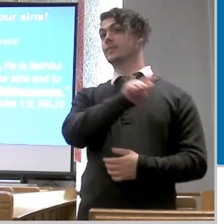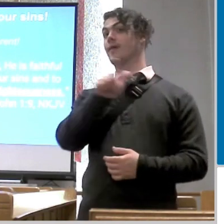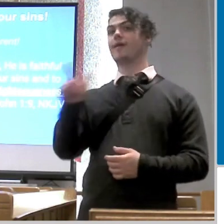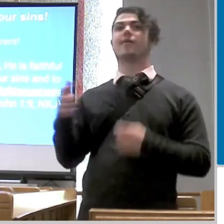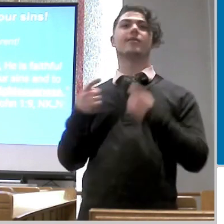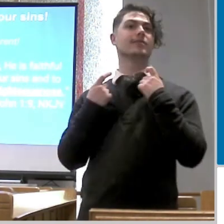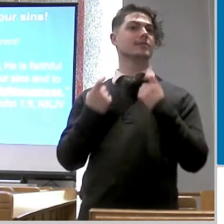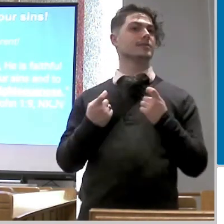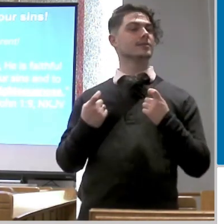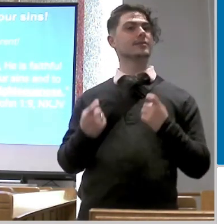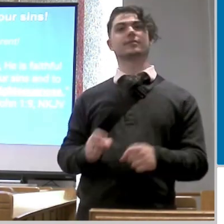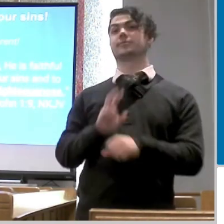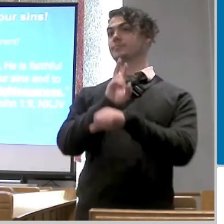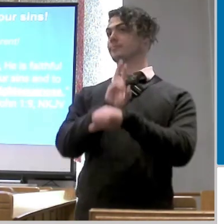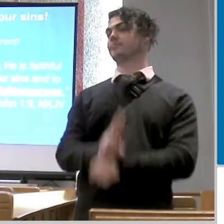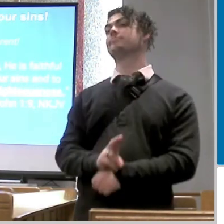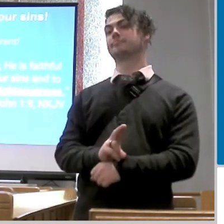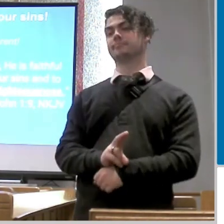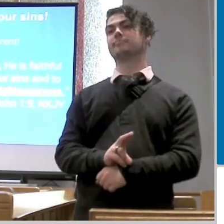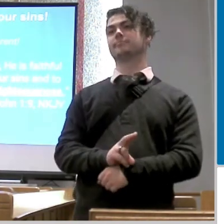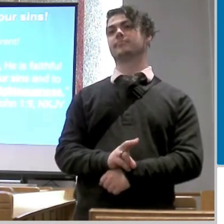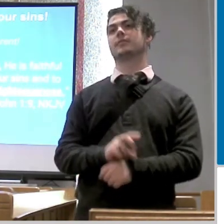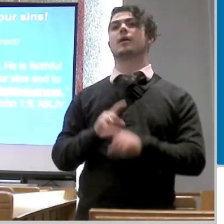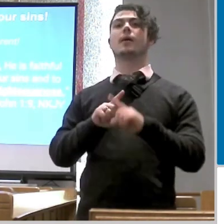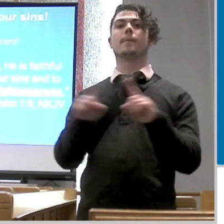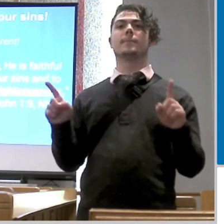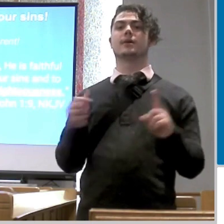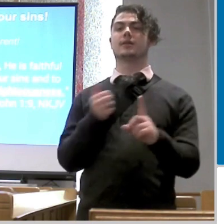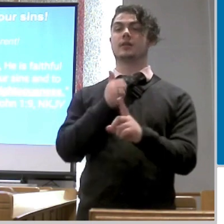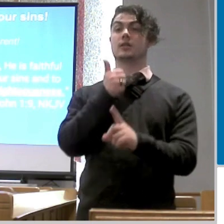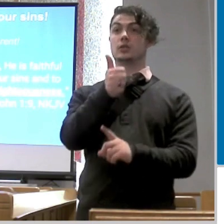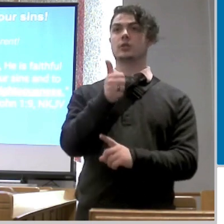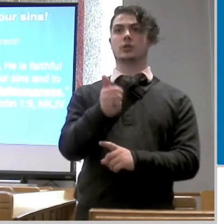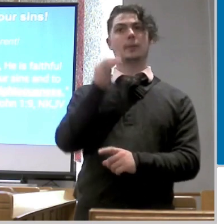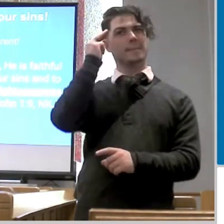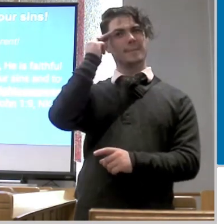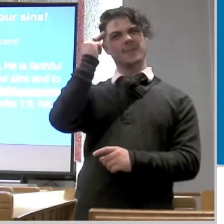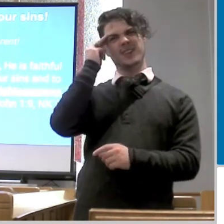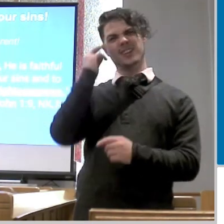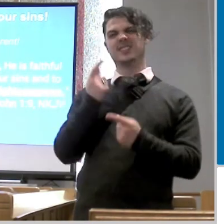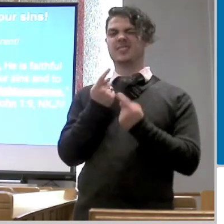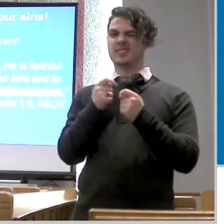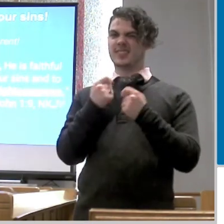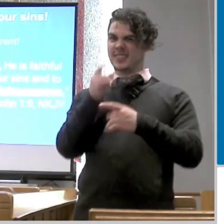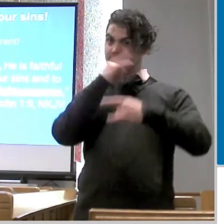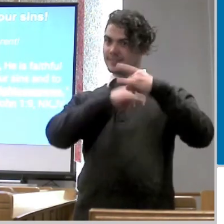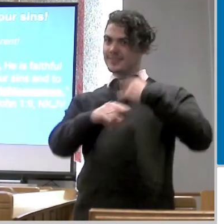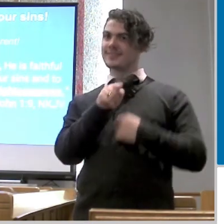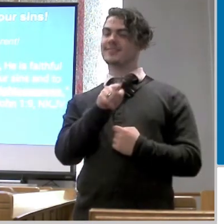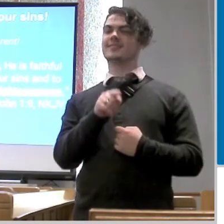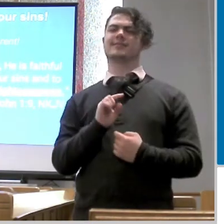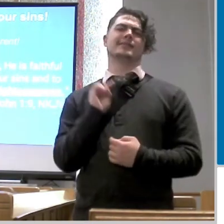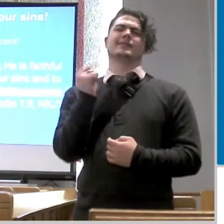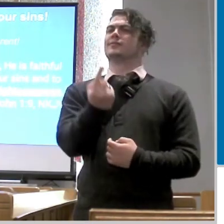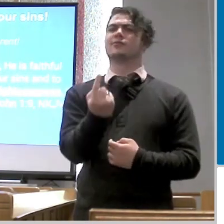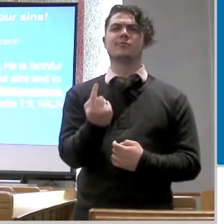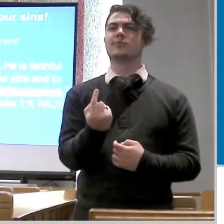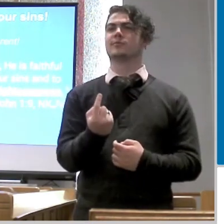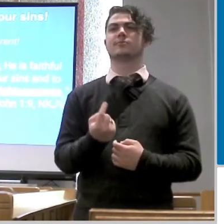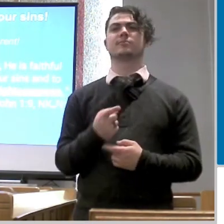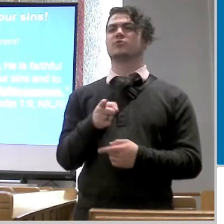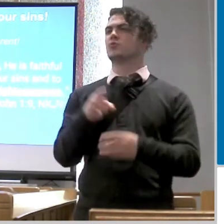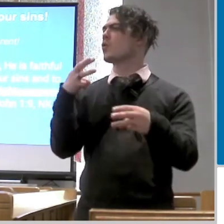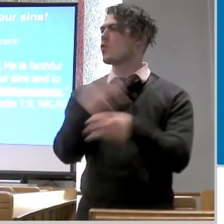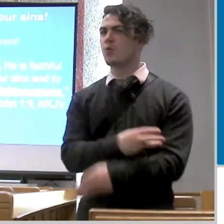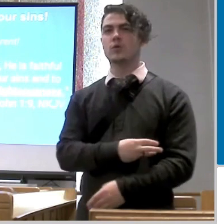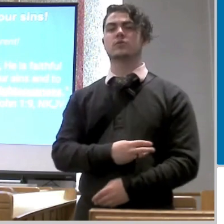to man and yet our minds constantly are trying to shame us to believe you're the only one i can't believe you did that thing